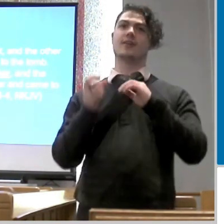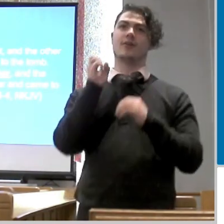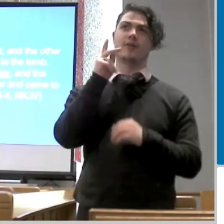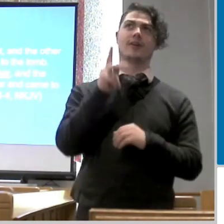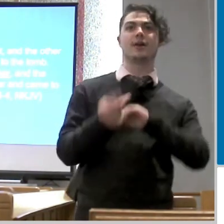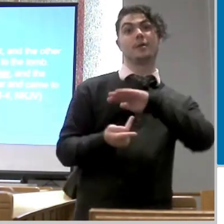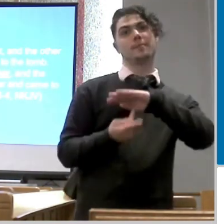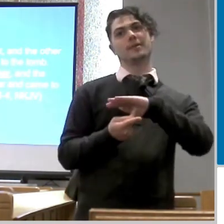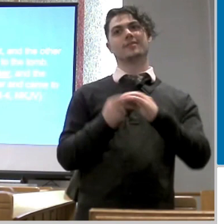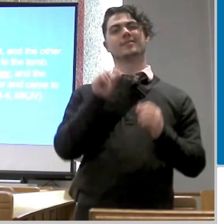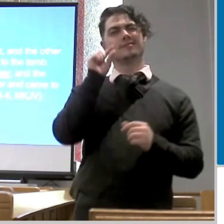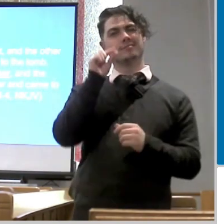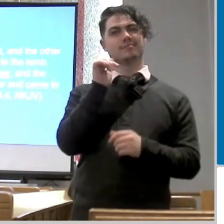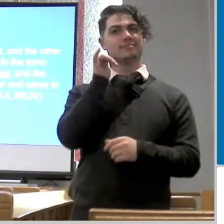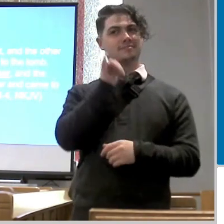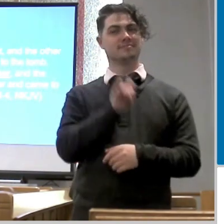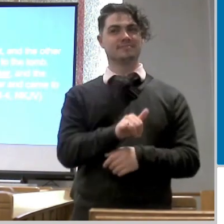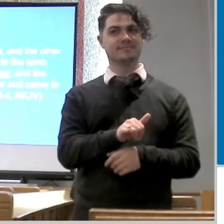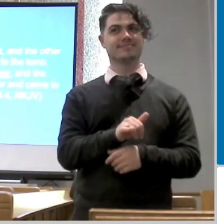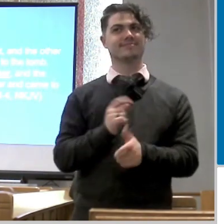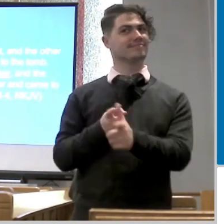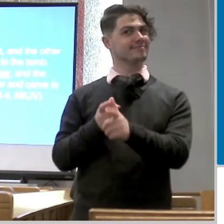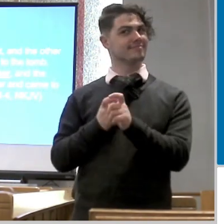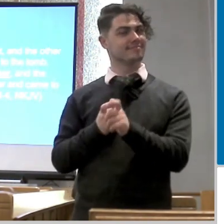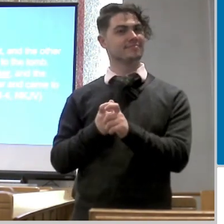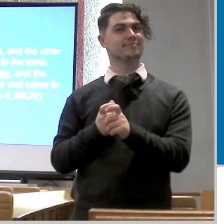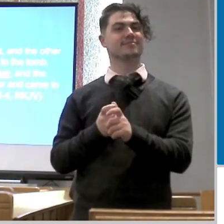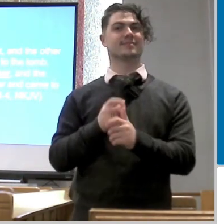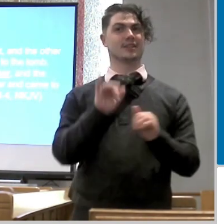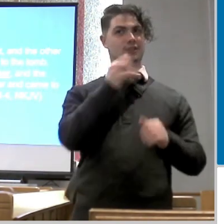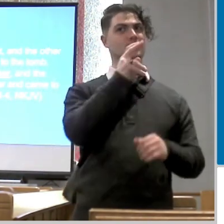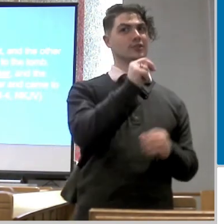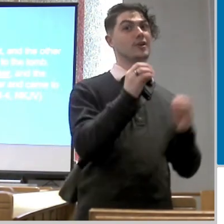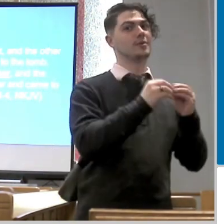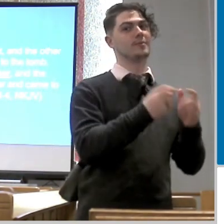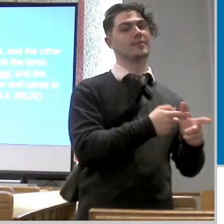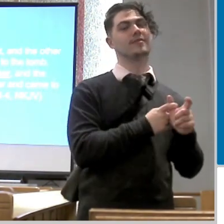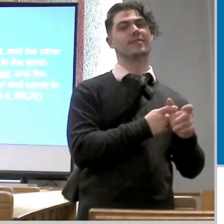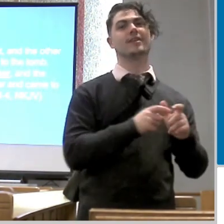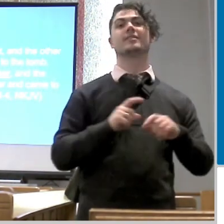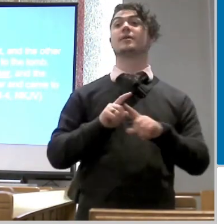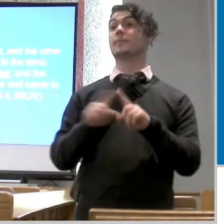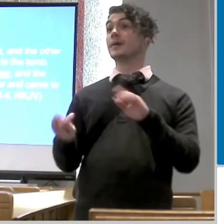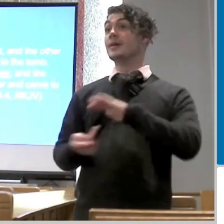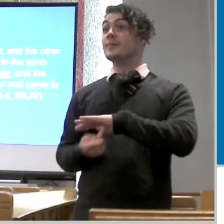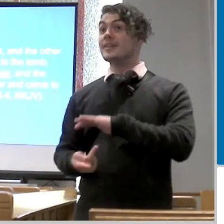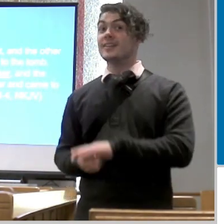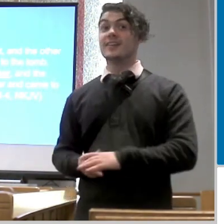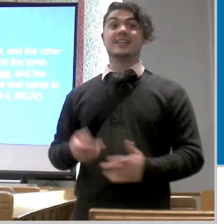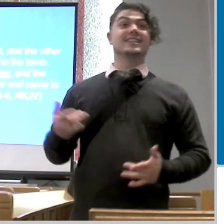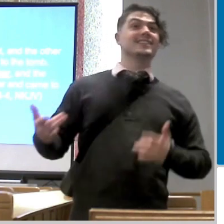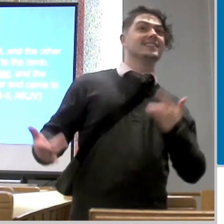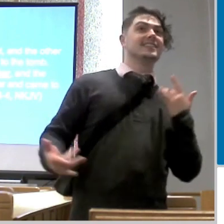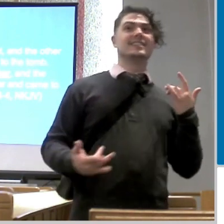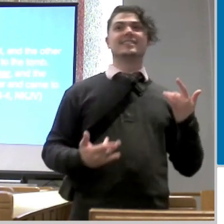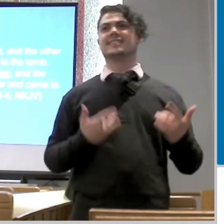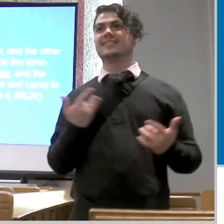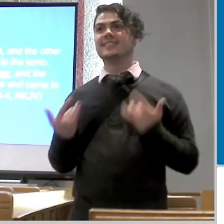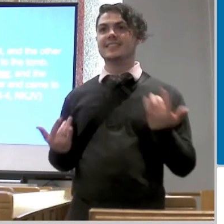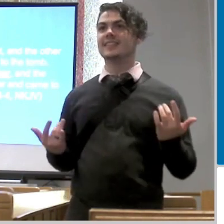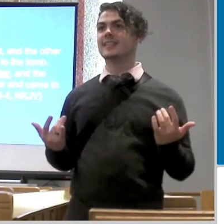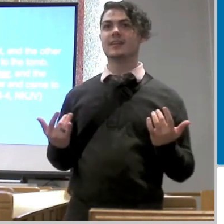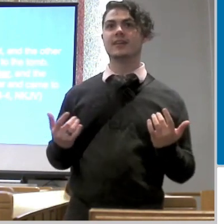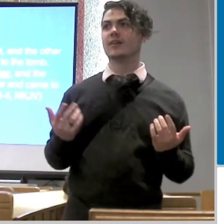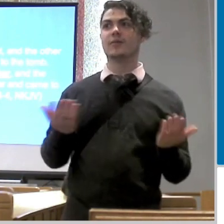at it right the fact is he was still excited about this whole jesus what's going on with